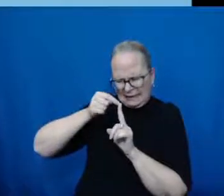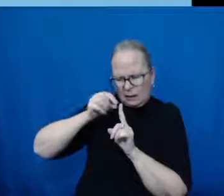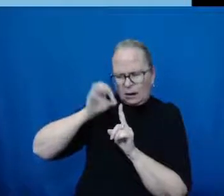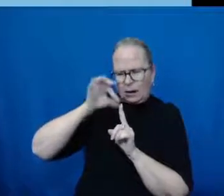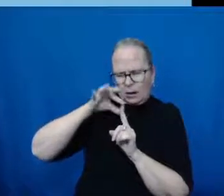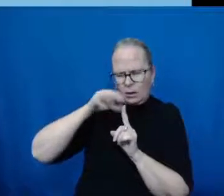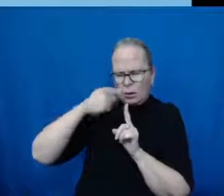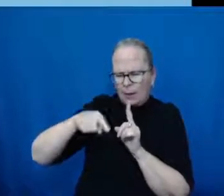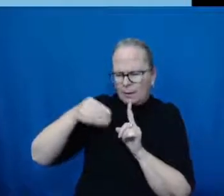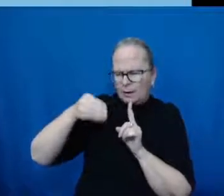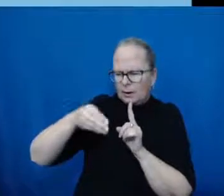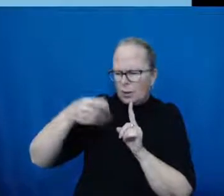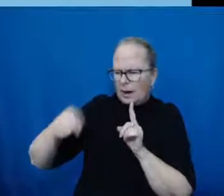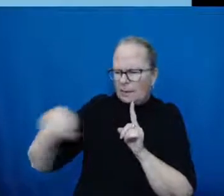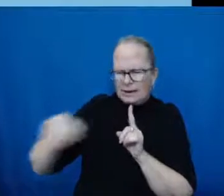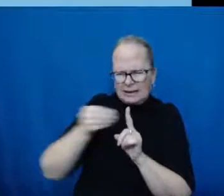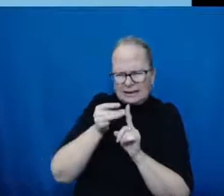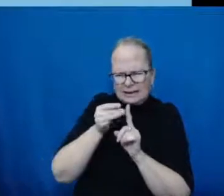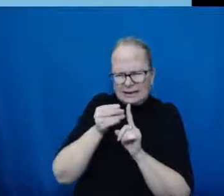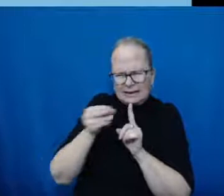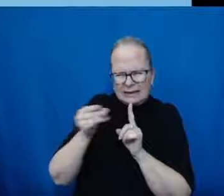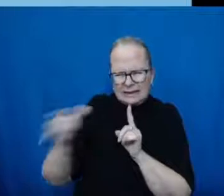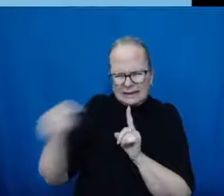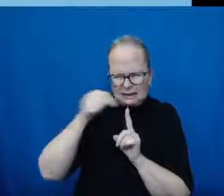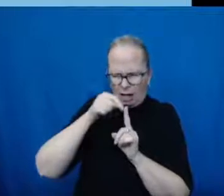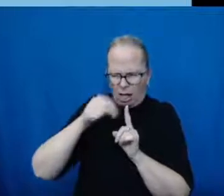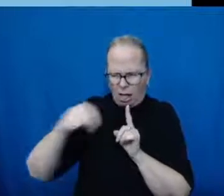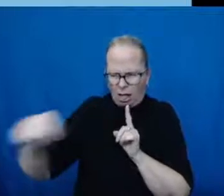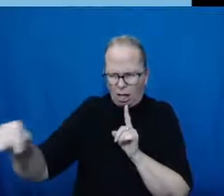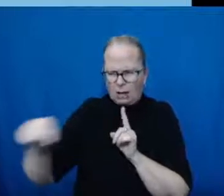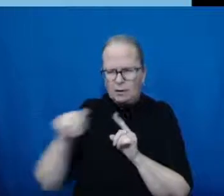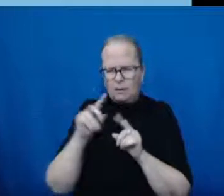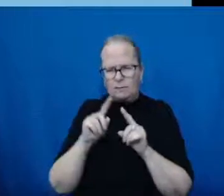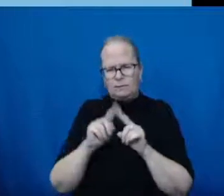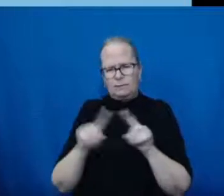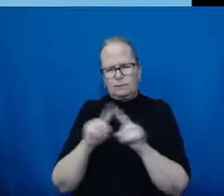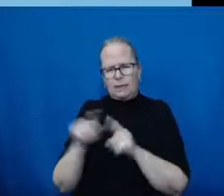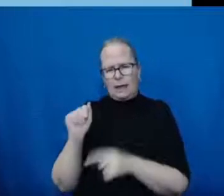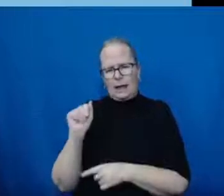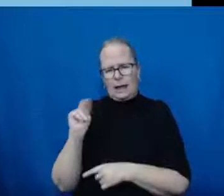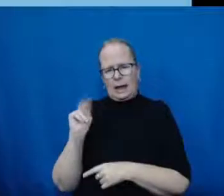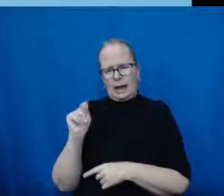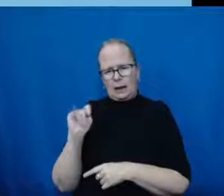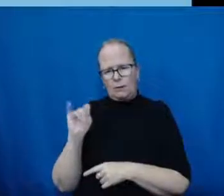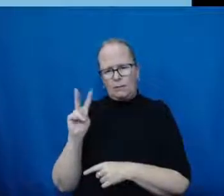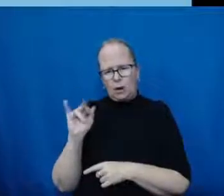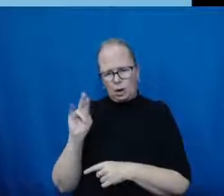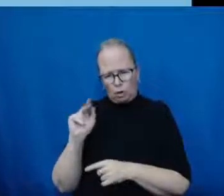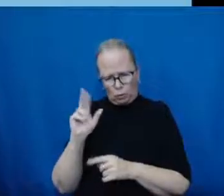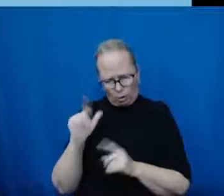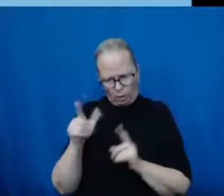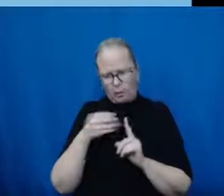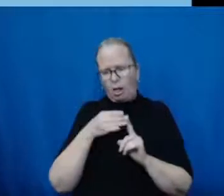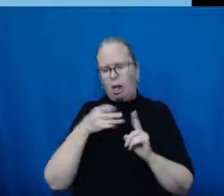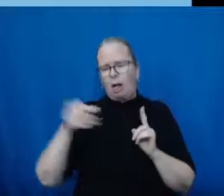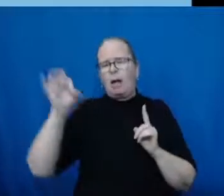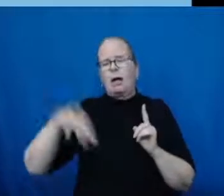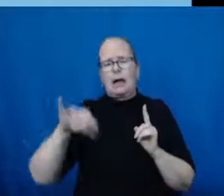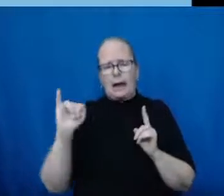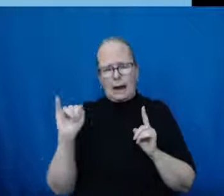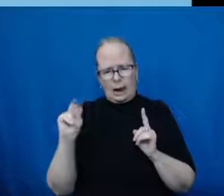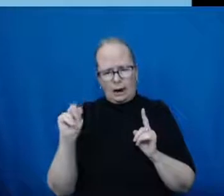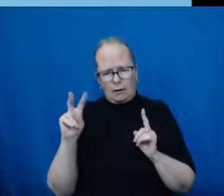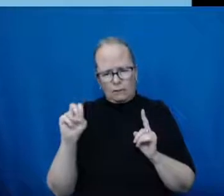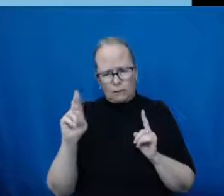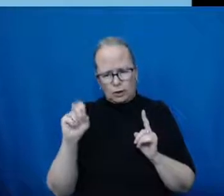later on in the course of disease, we're looking at things to kind of mitigate or abrogate that out of control, host inflammatory response. So things